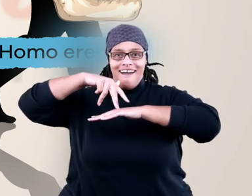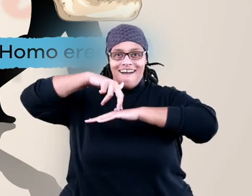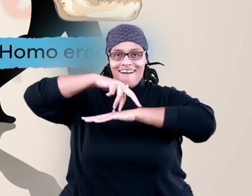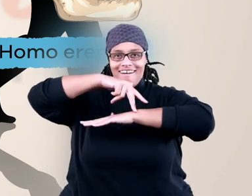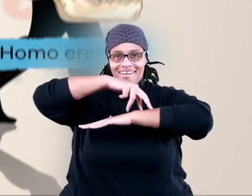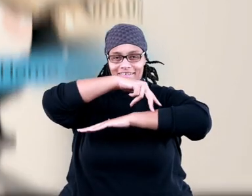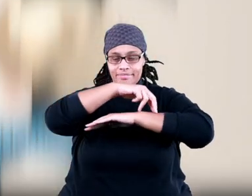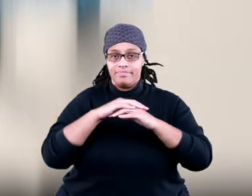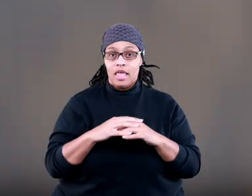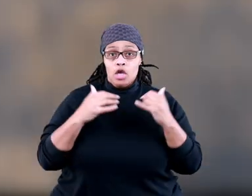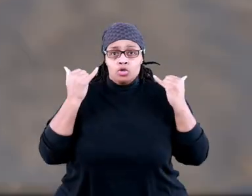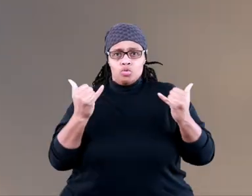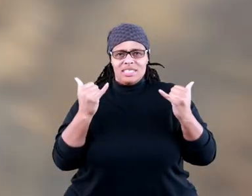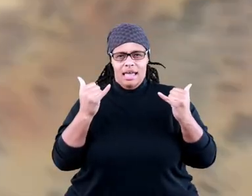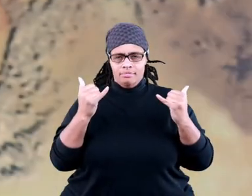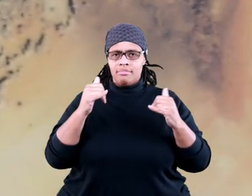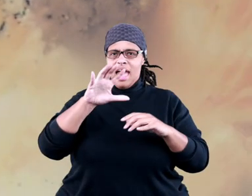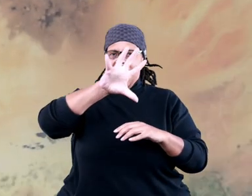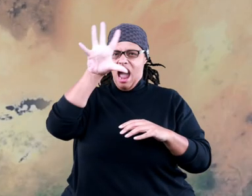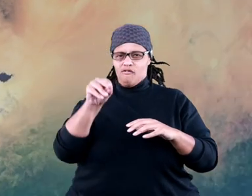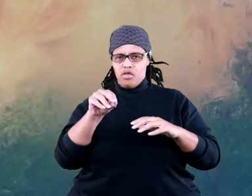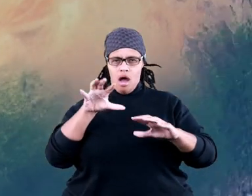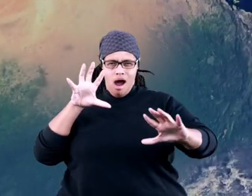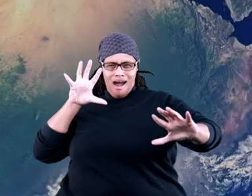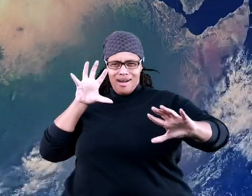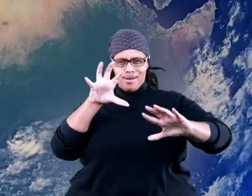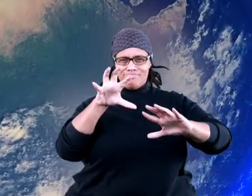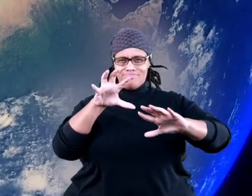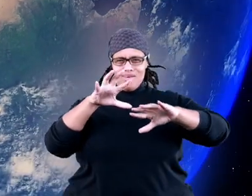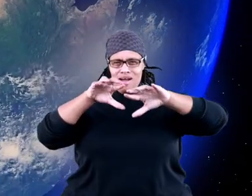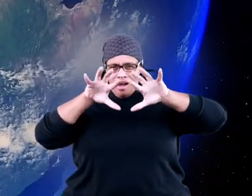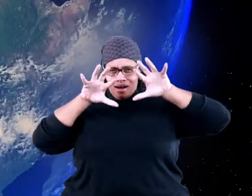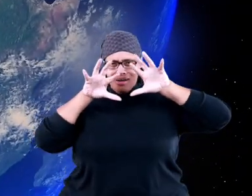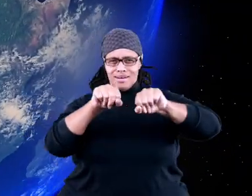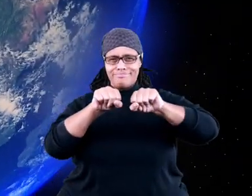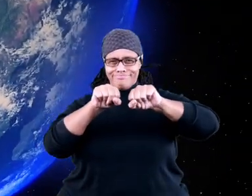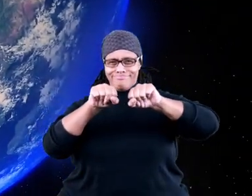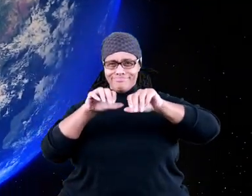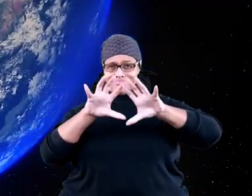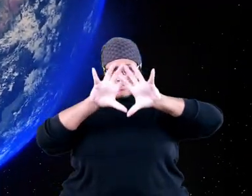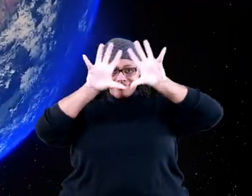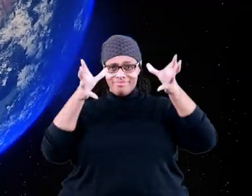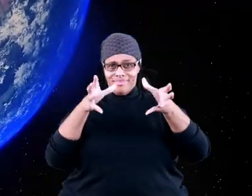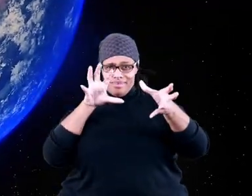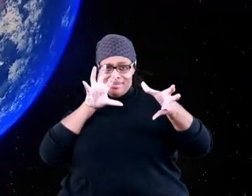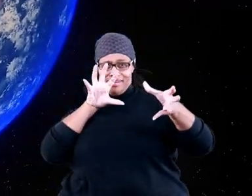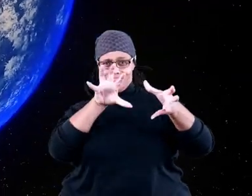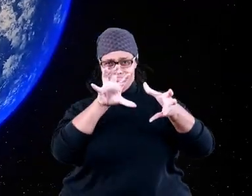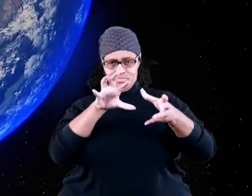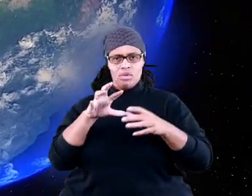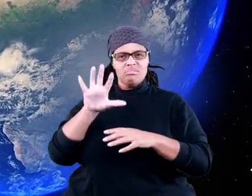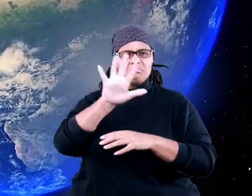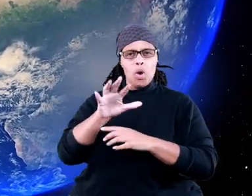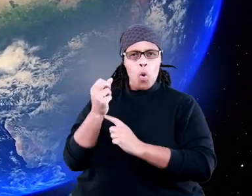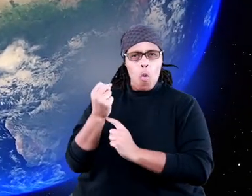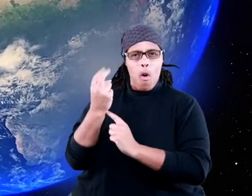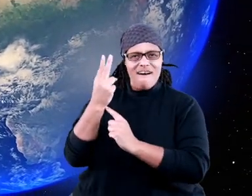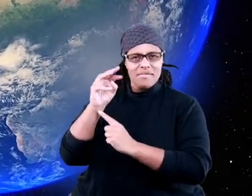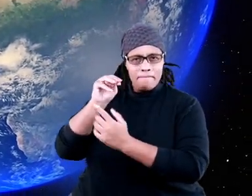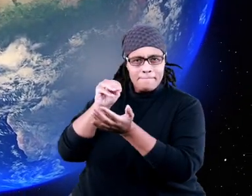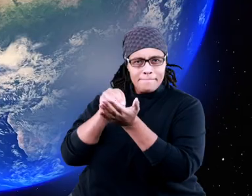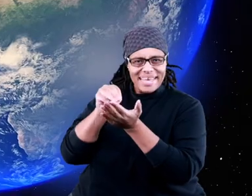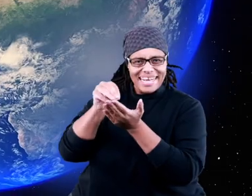walk upright. Today, Africa spans a huge geographical area of about 12